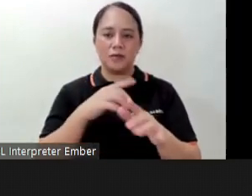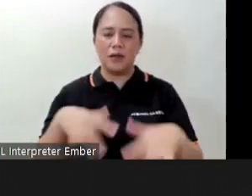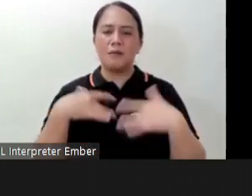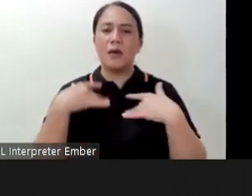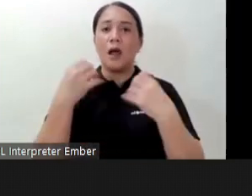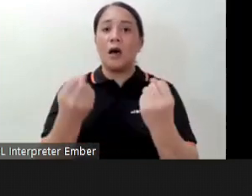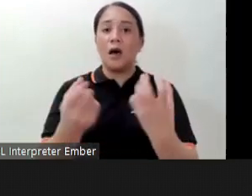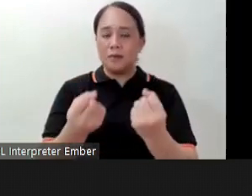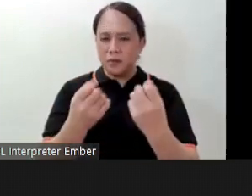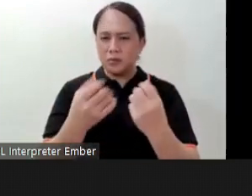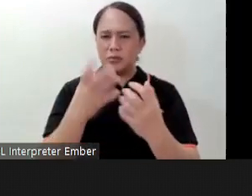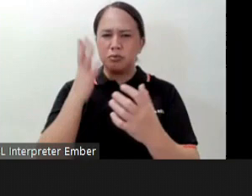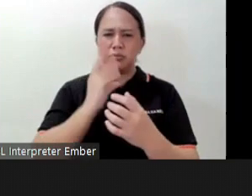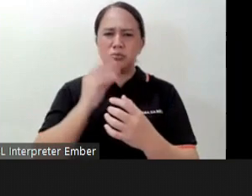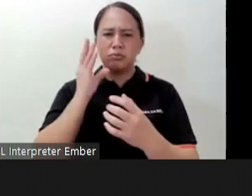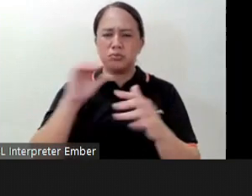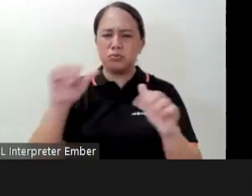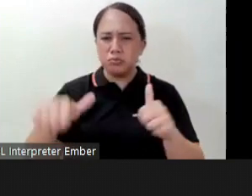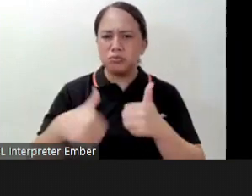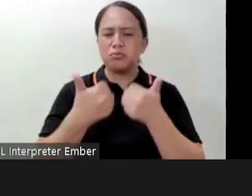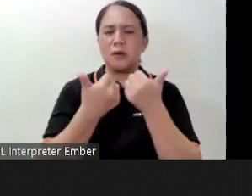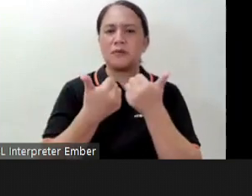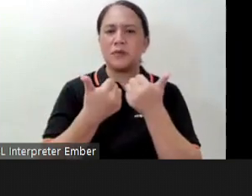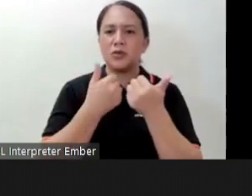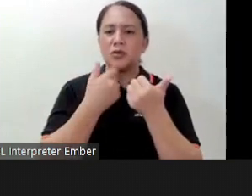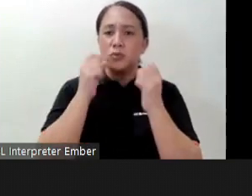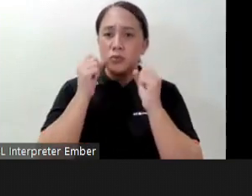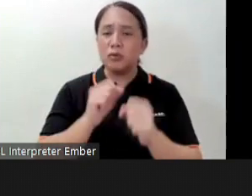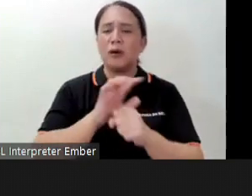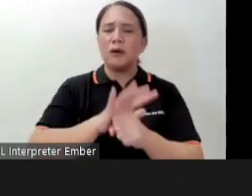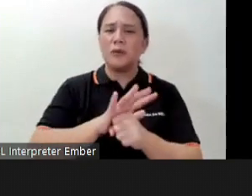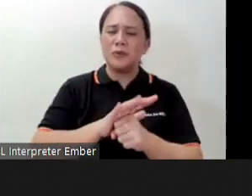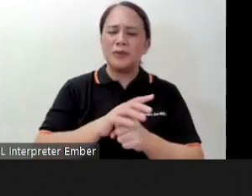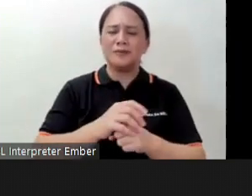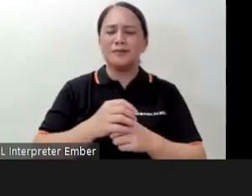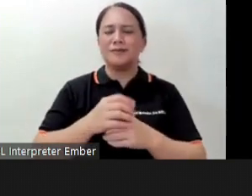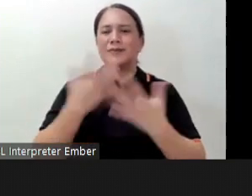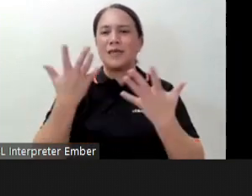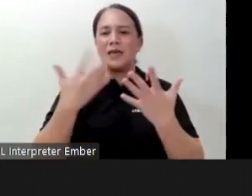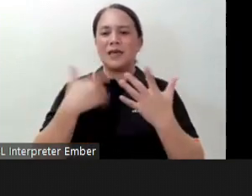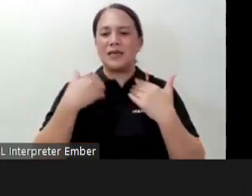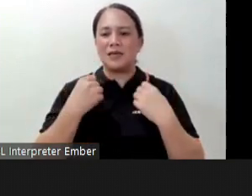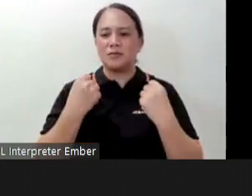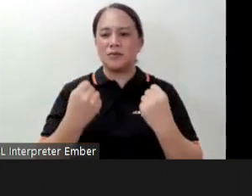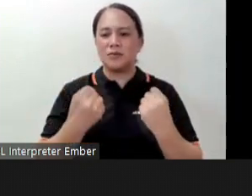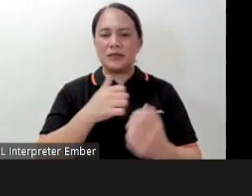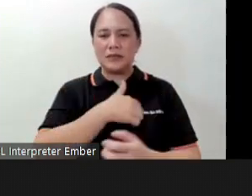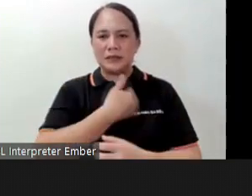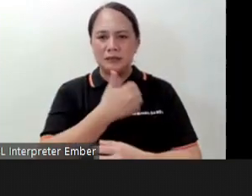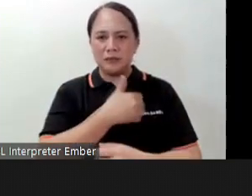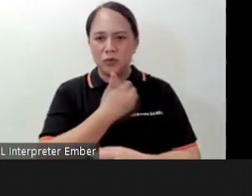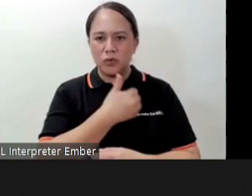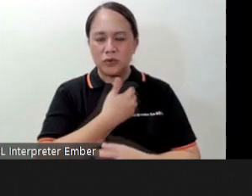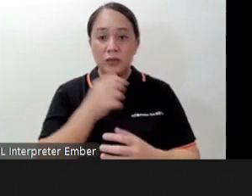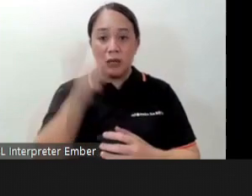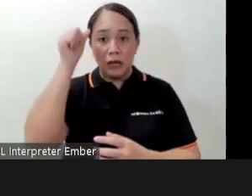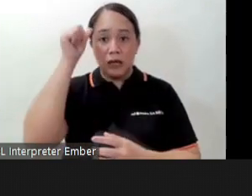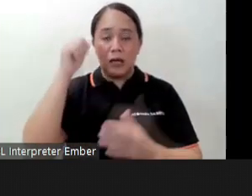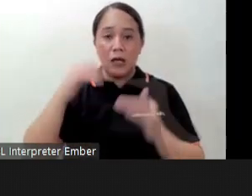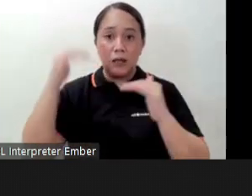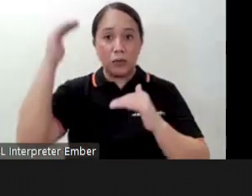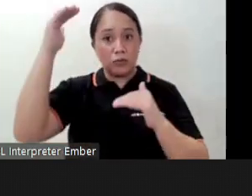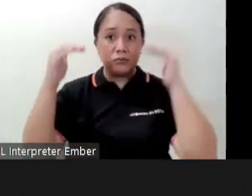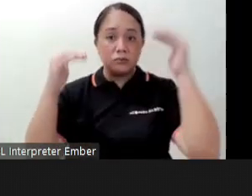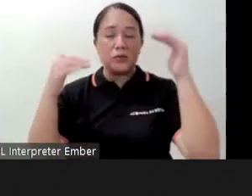of us are facing challenges that can be stressful overwhelming and cause strong emotions in adults and also on